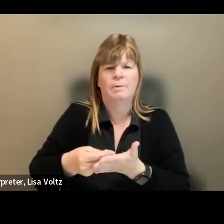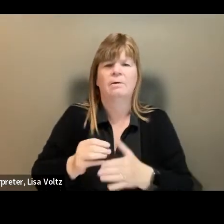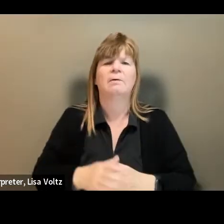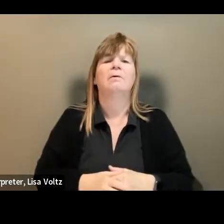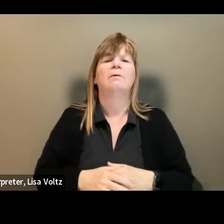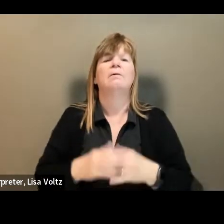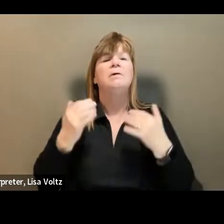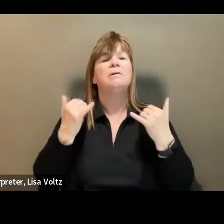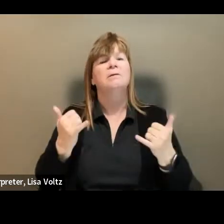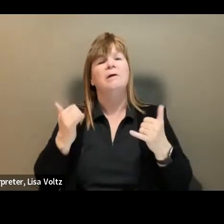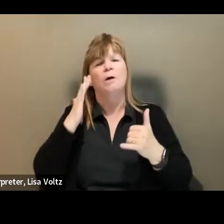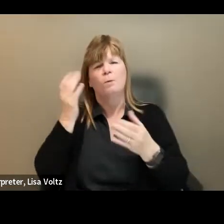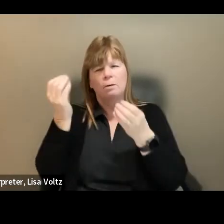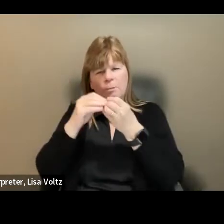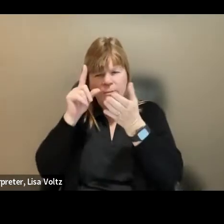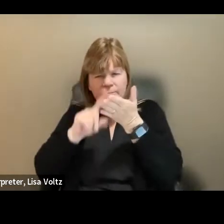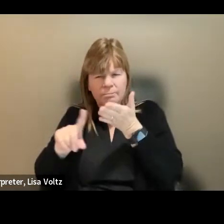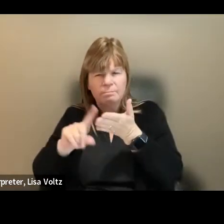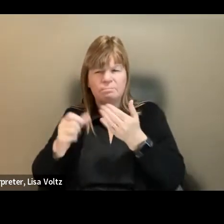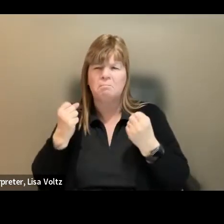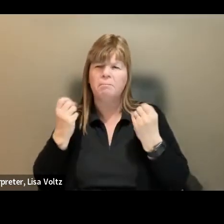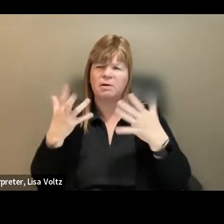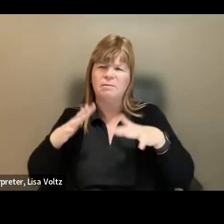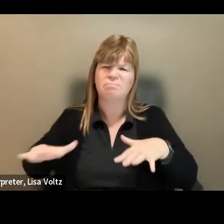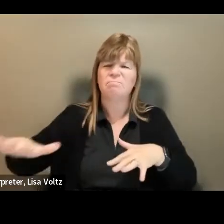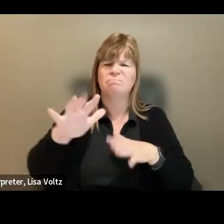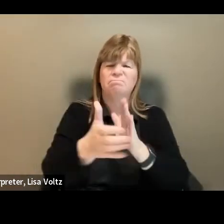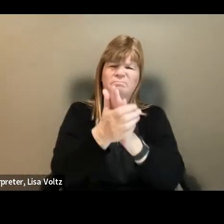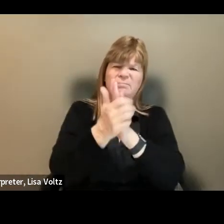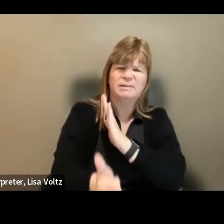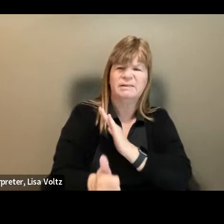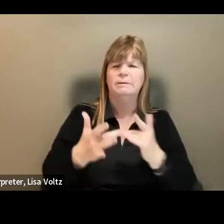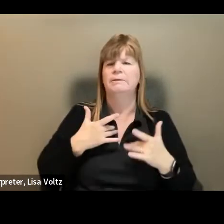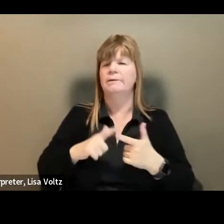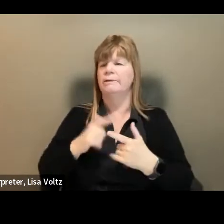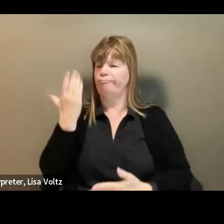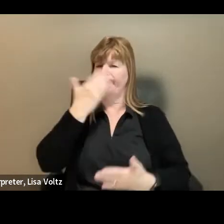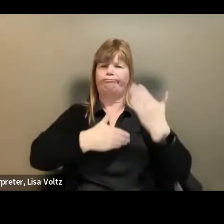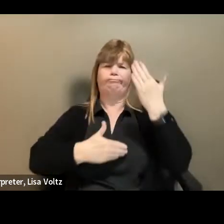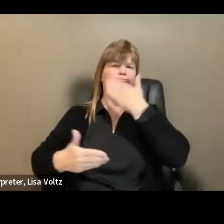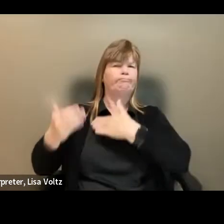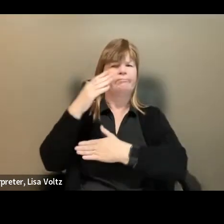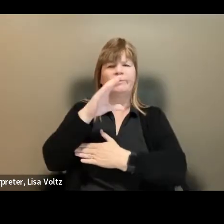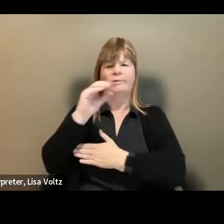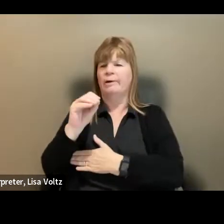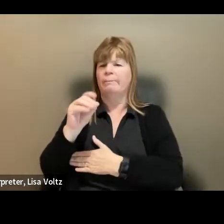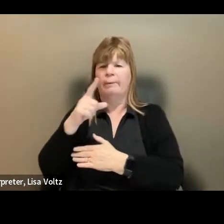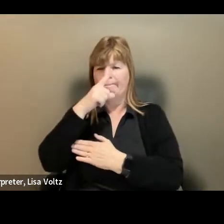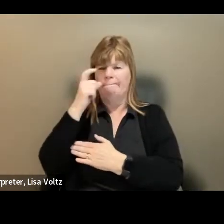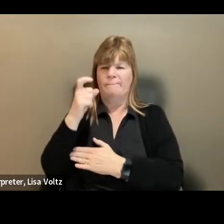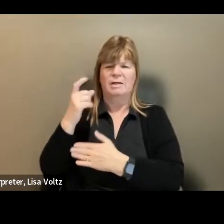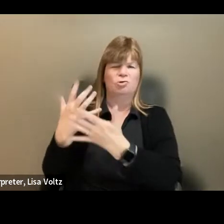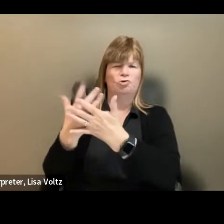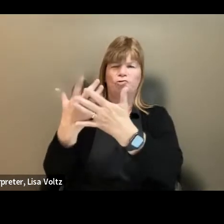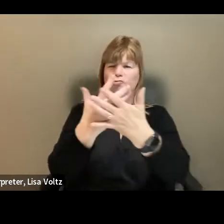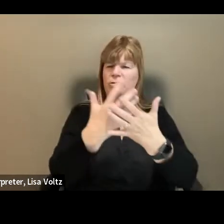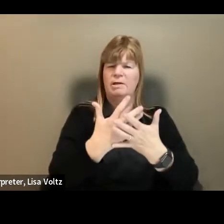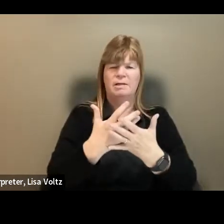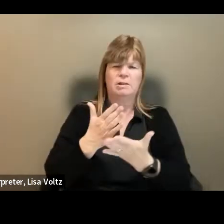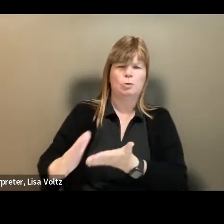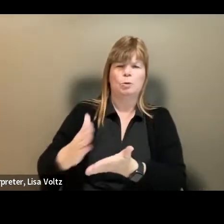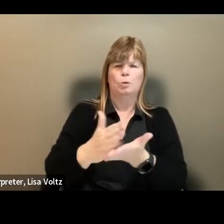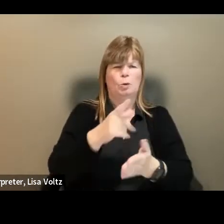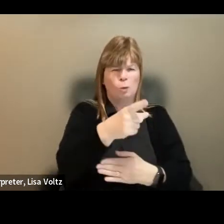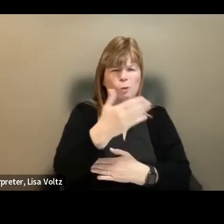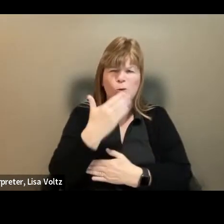to exploring the wealth of talent that is often hidden from employers by hiring screens that exclude highly qualified